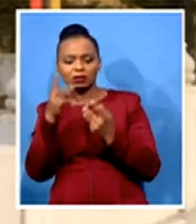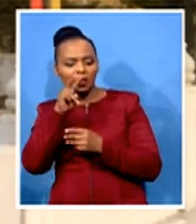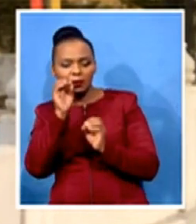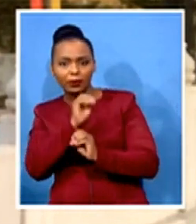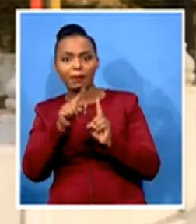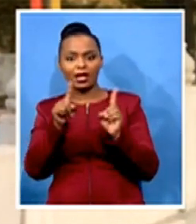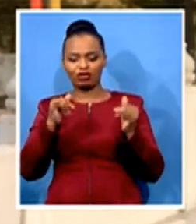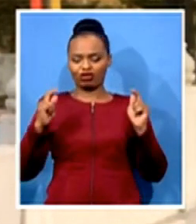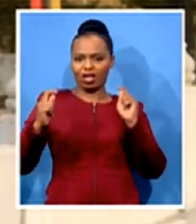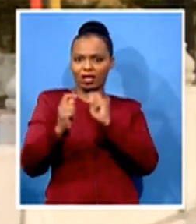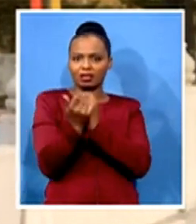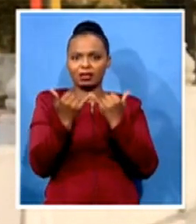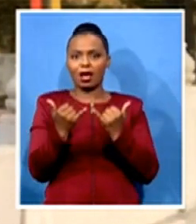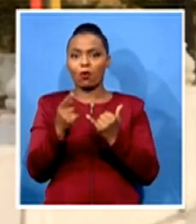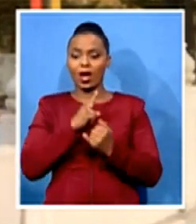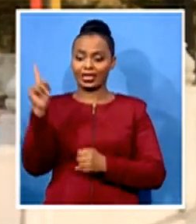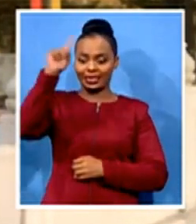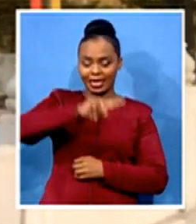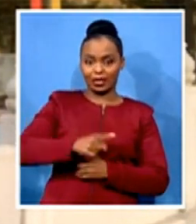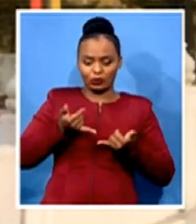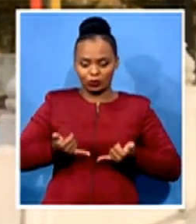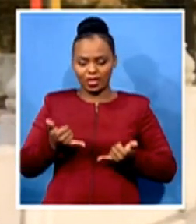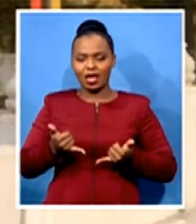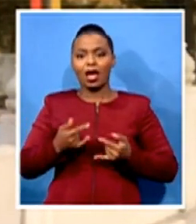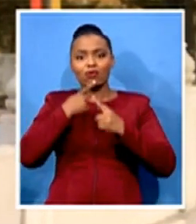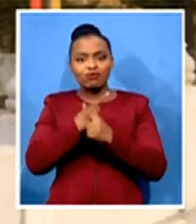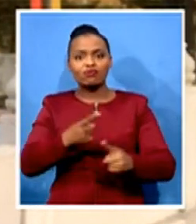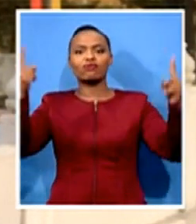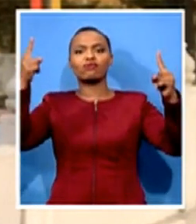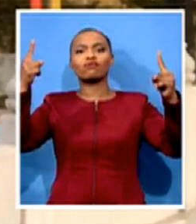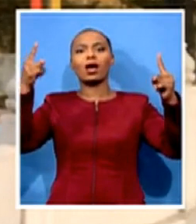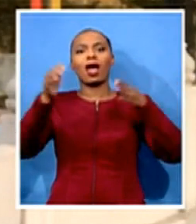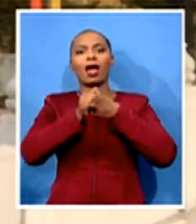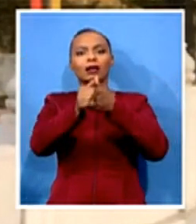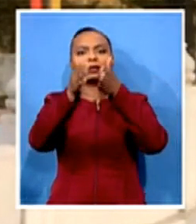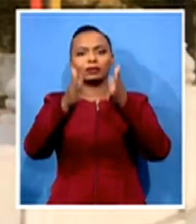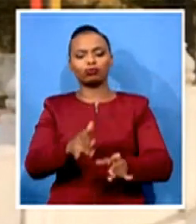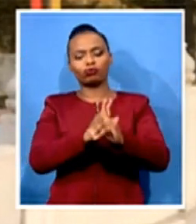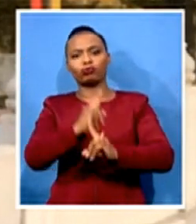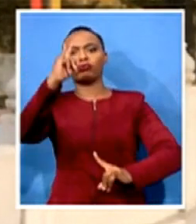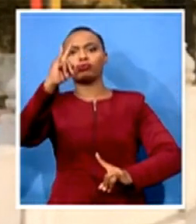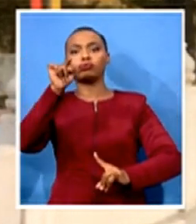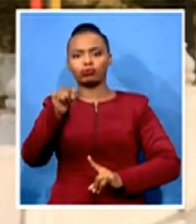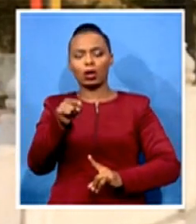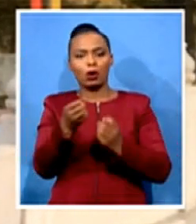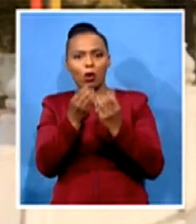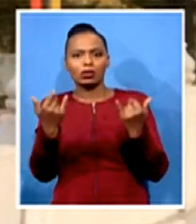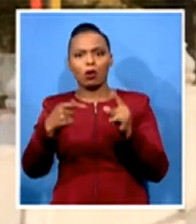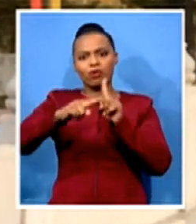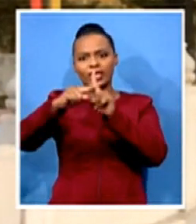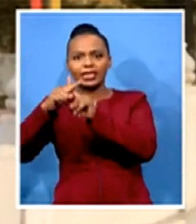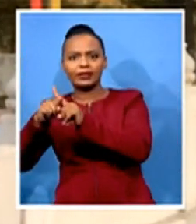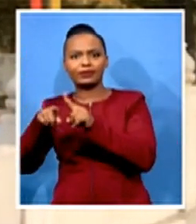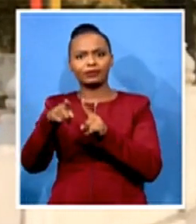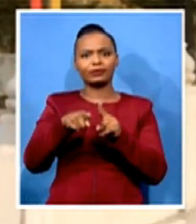officially been announced. And we are getting lots of positive reaction. Certainly, Chinese media is